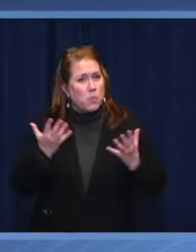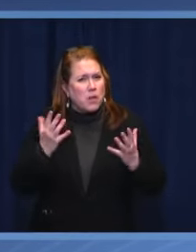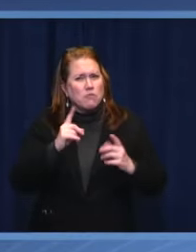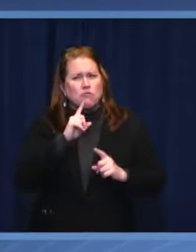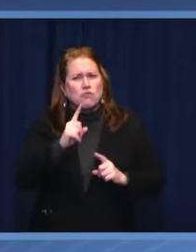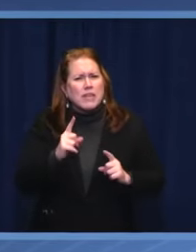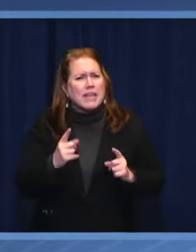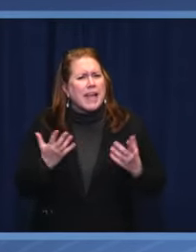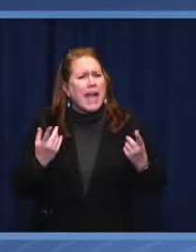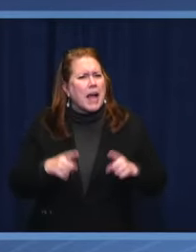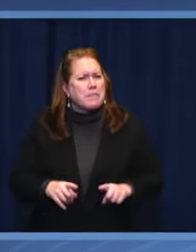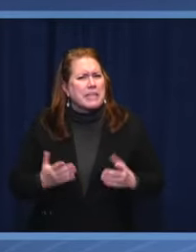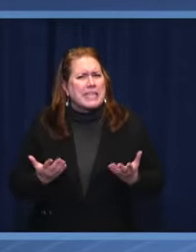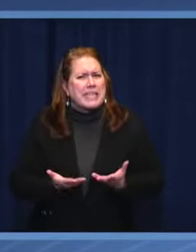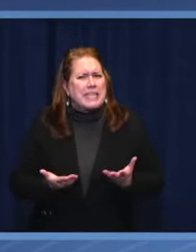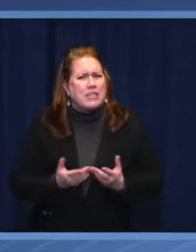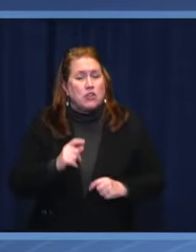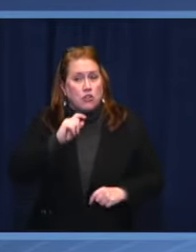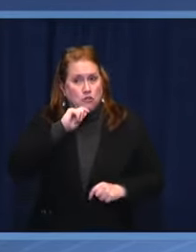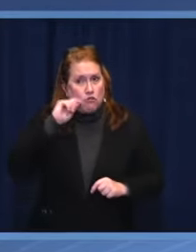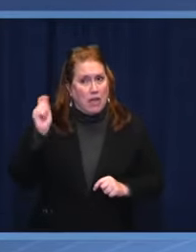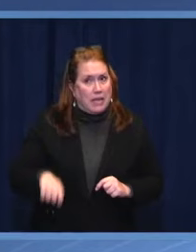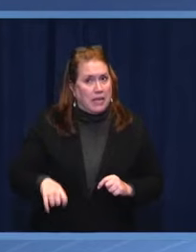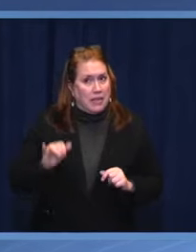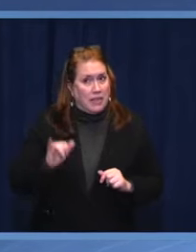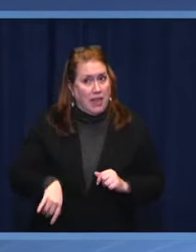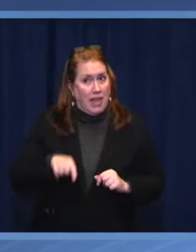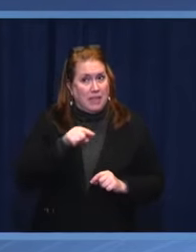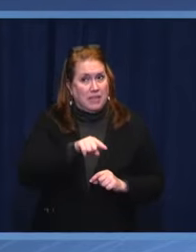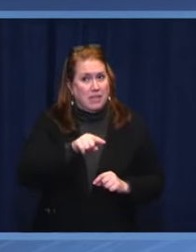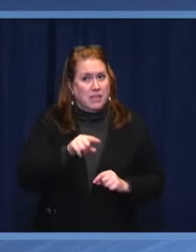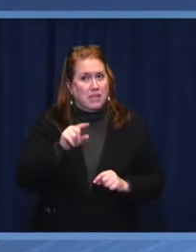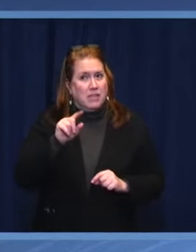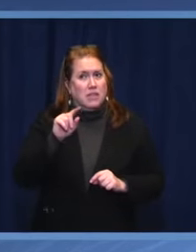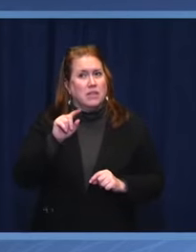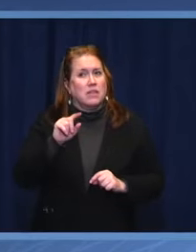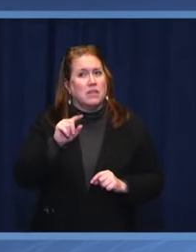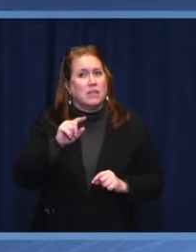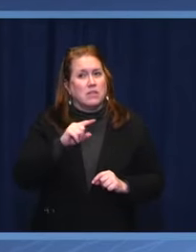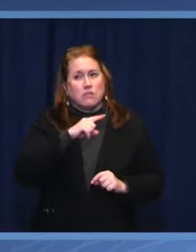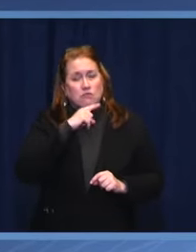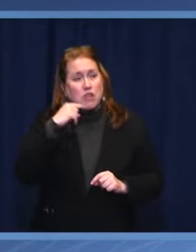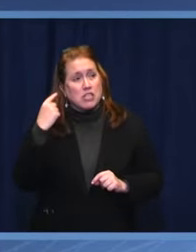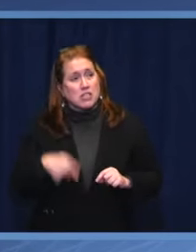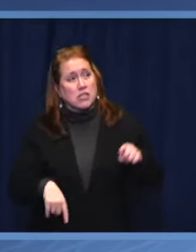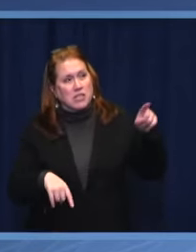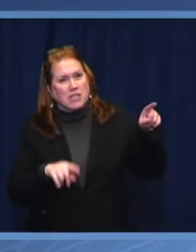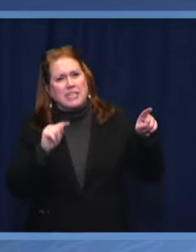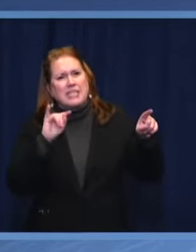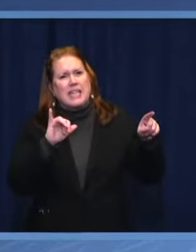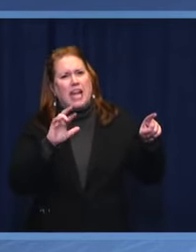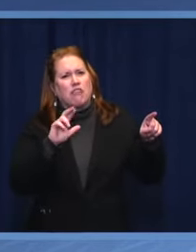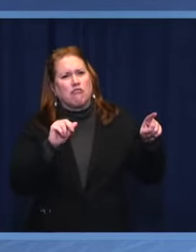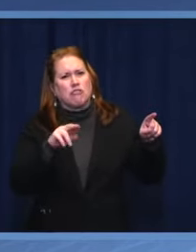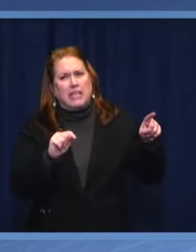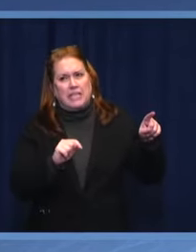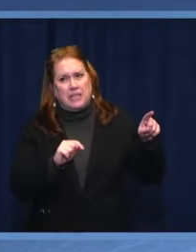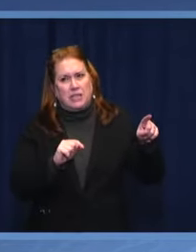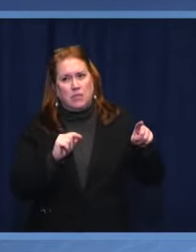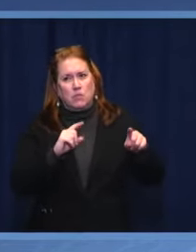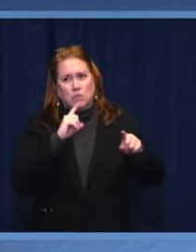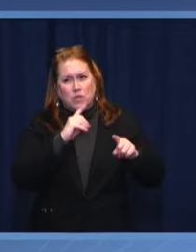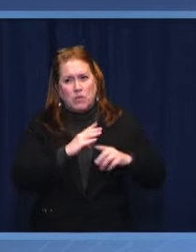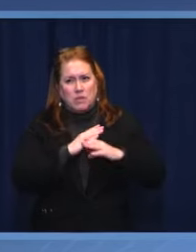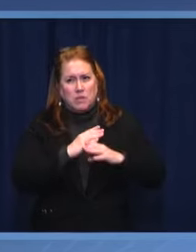It is Ukraine that tyrannical Russia is able to reach with its bloody hands